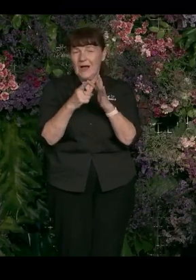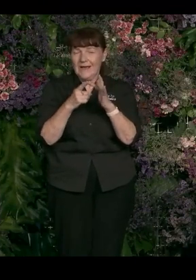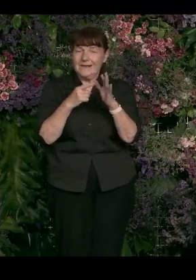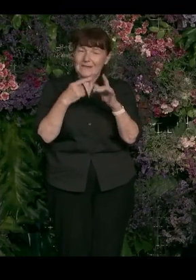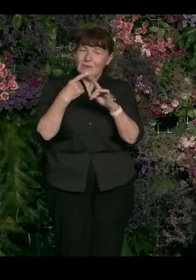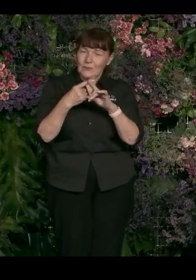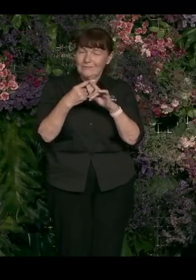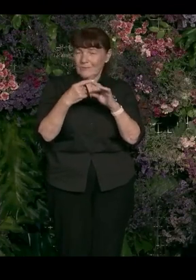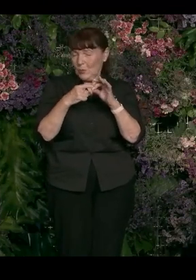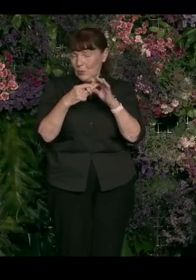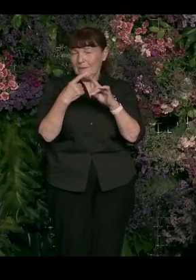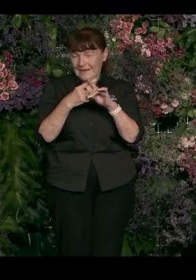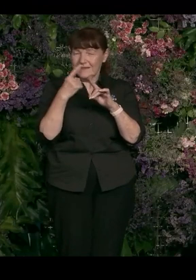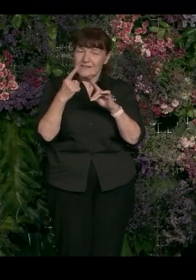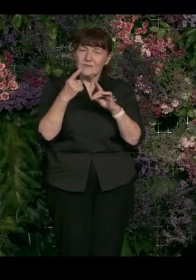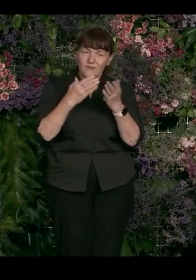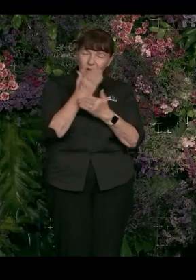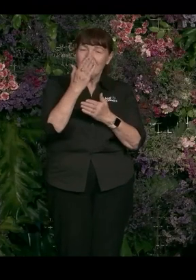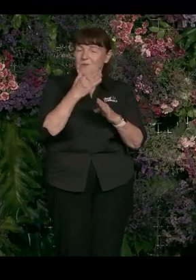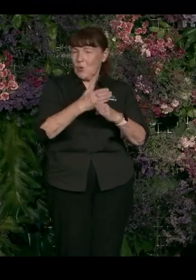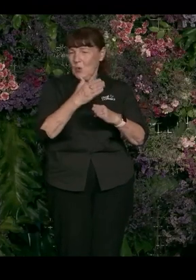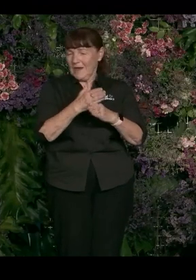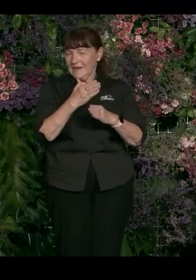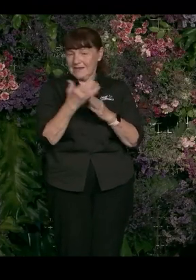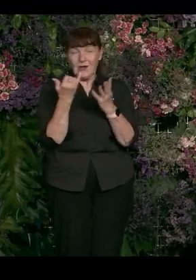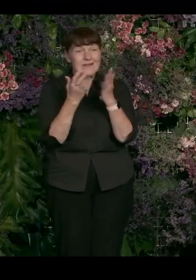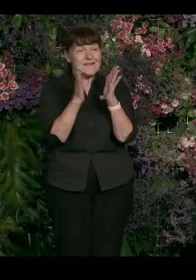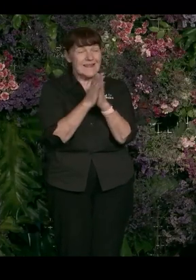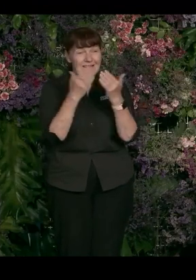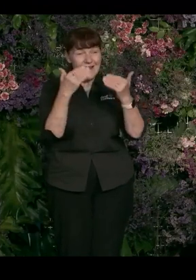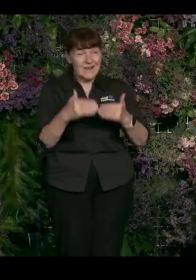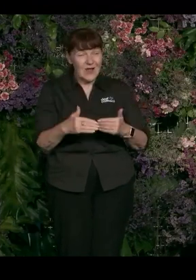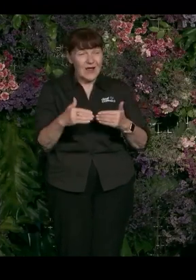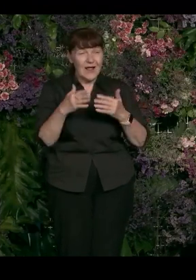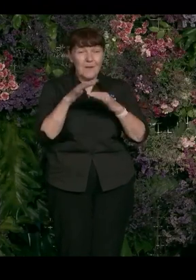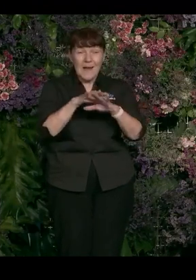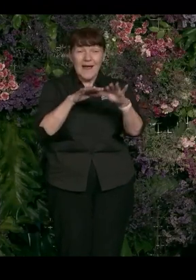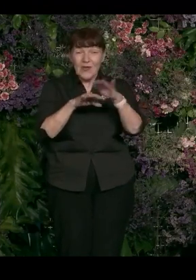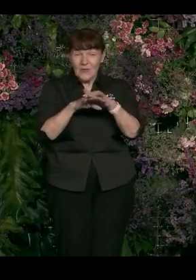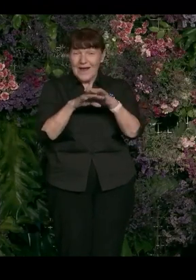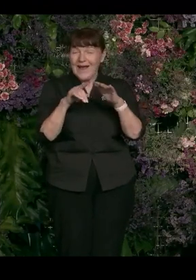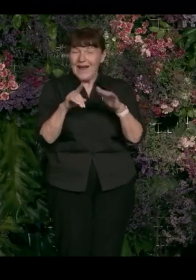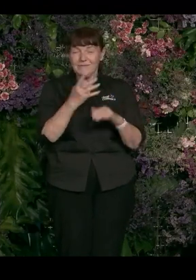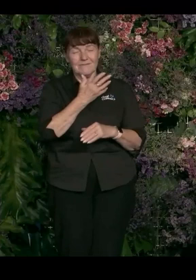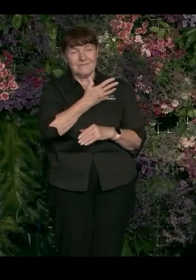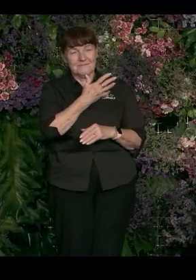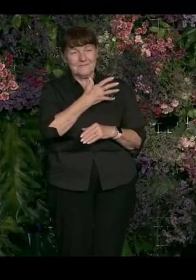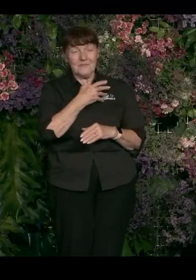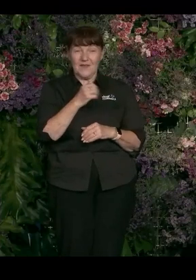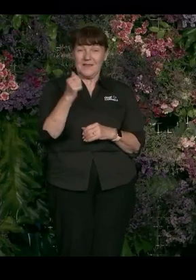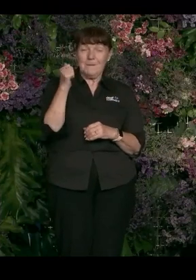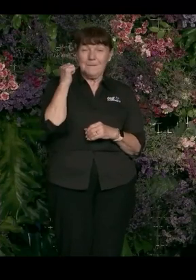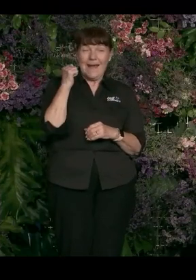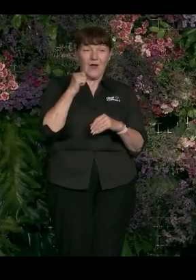touch on the fact that on Saturday night at Mardi Gras, we had Proud of Place on the back of our